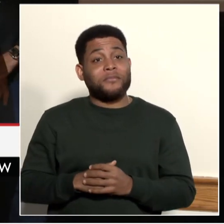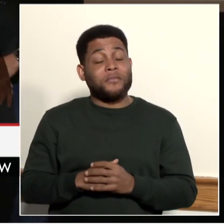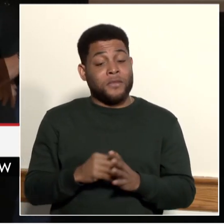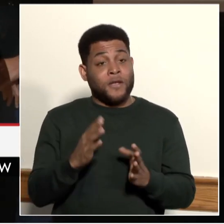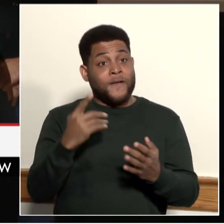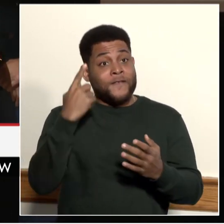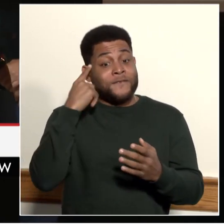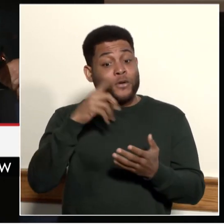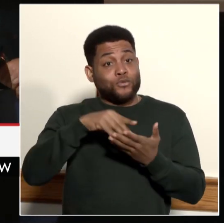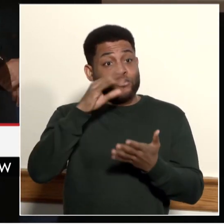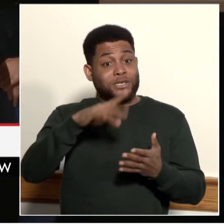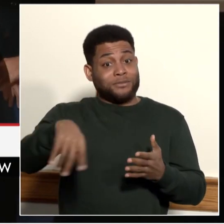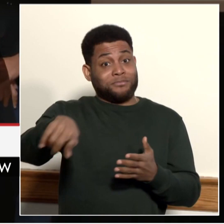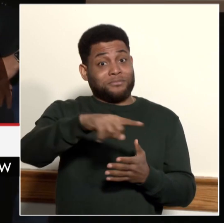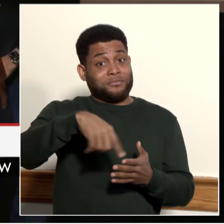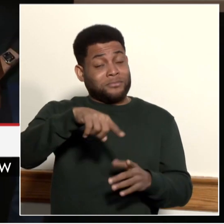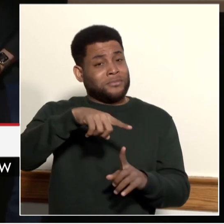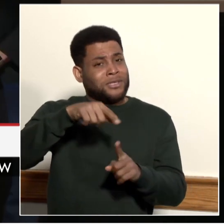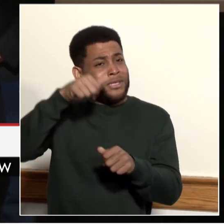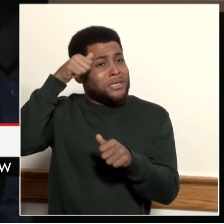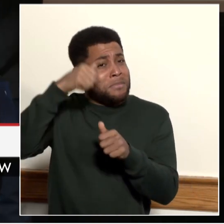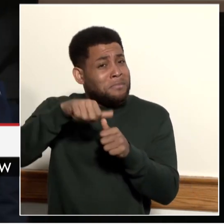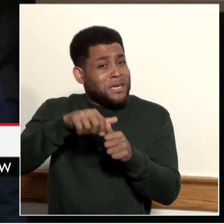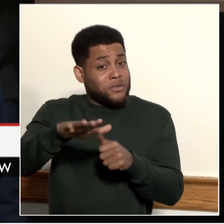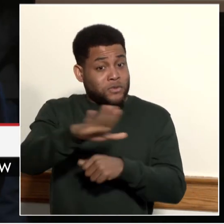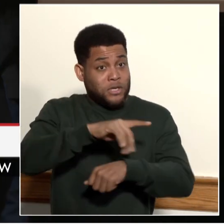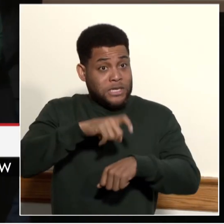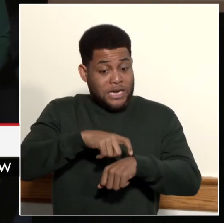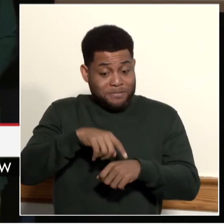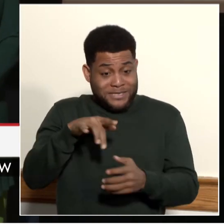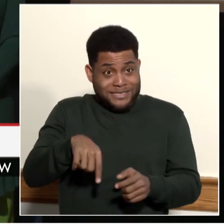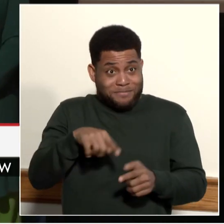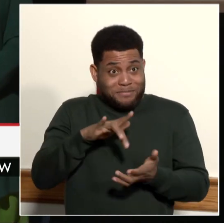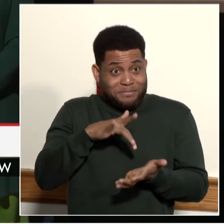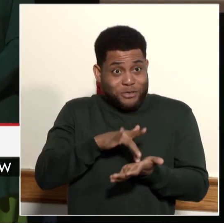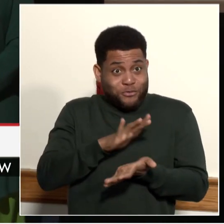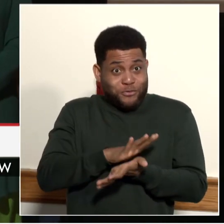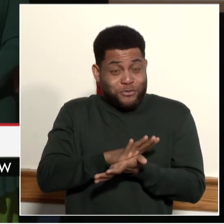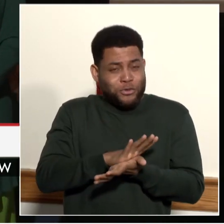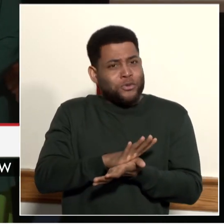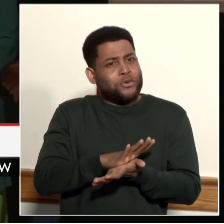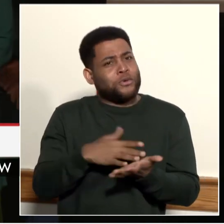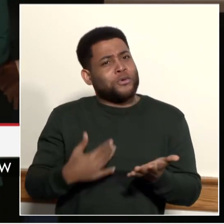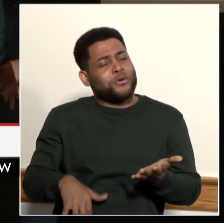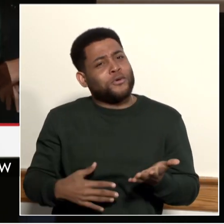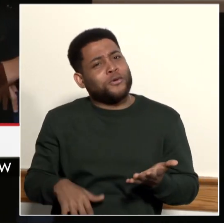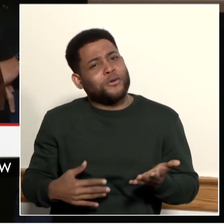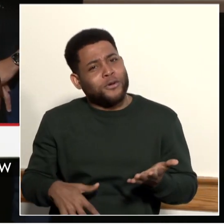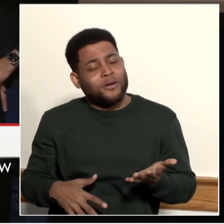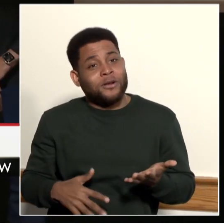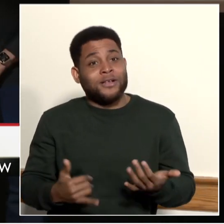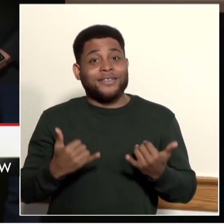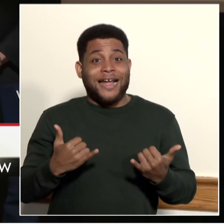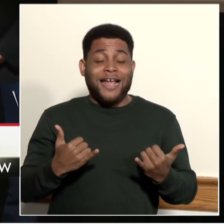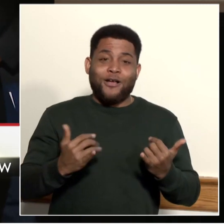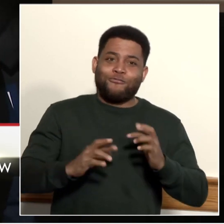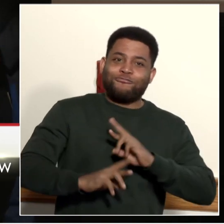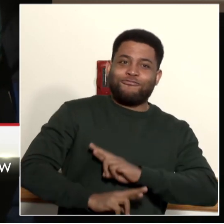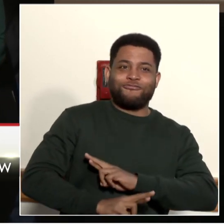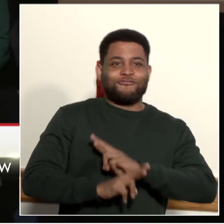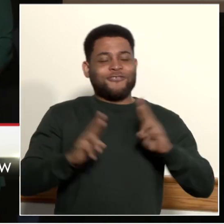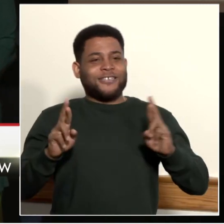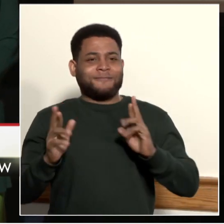remember that your time at Ida B. Wells Middle School has equipped you with the skills, knowledge, and resilience